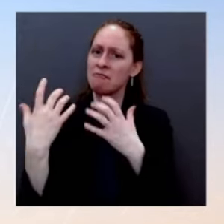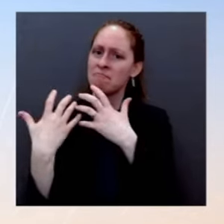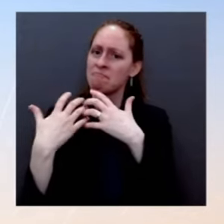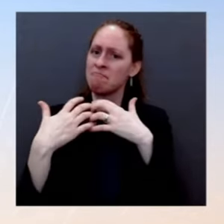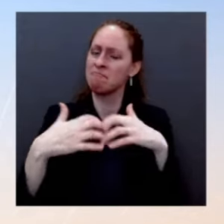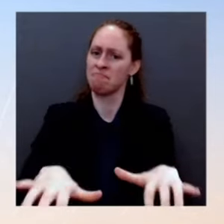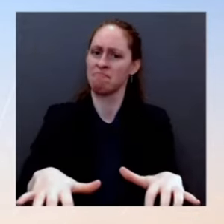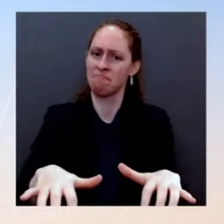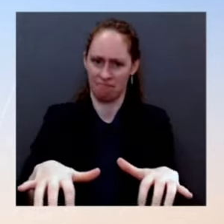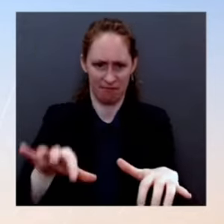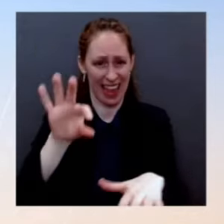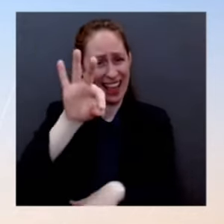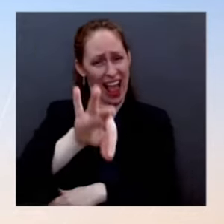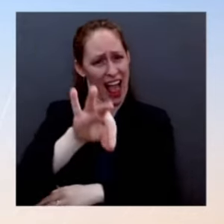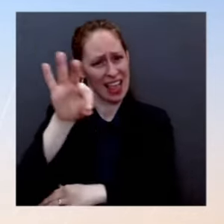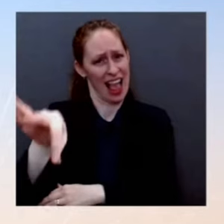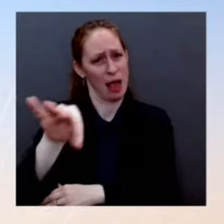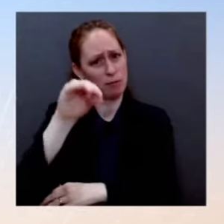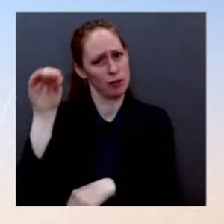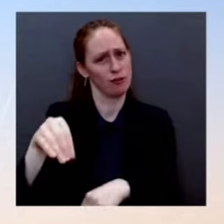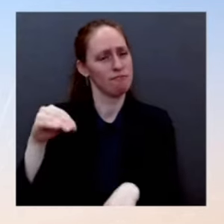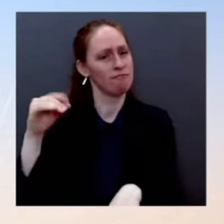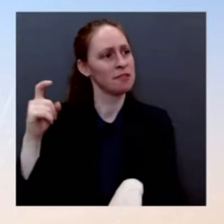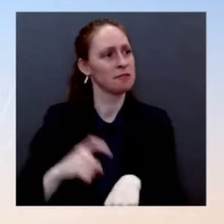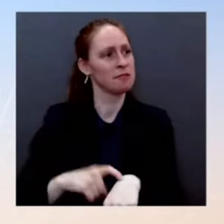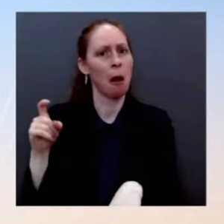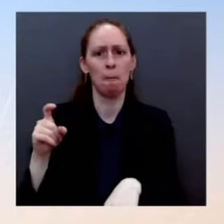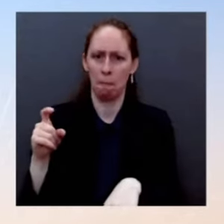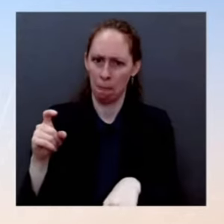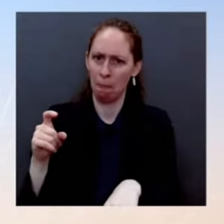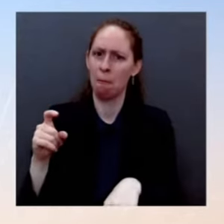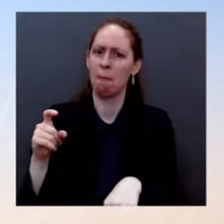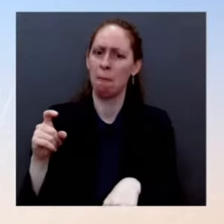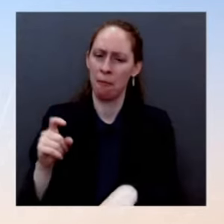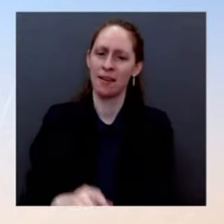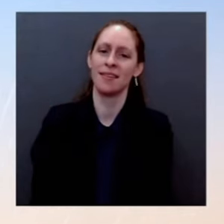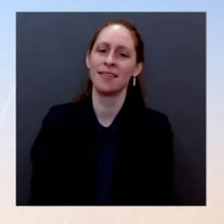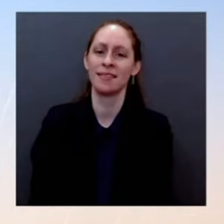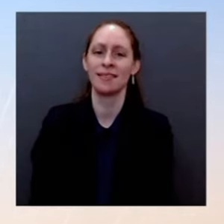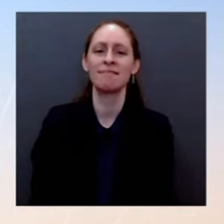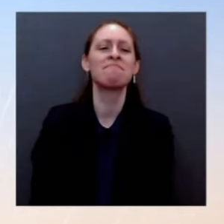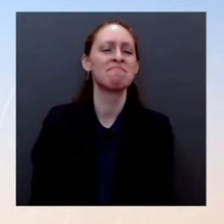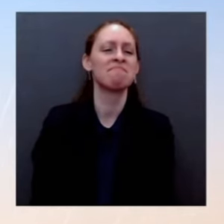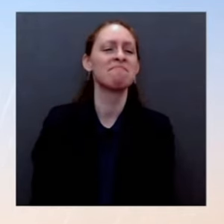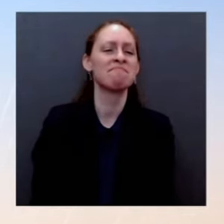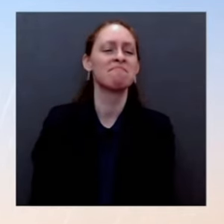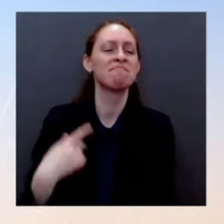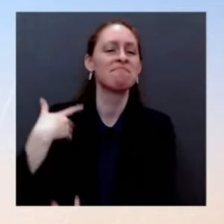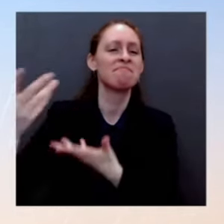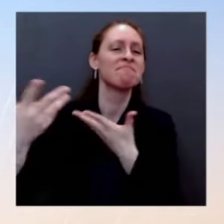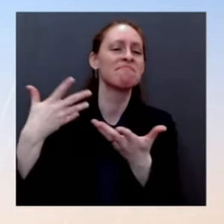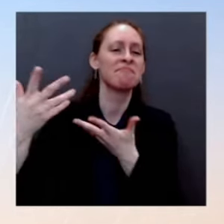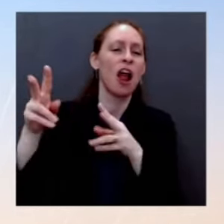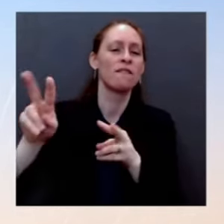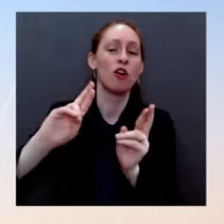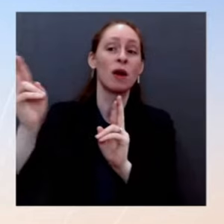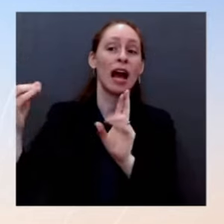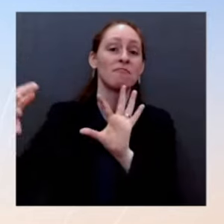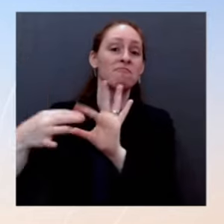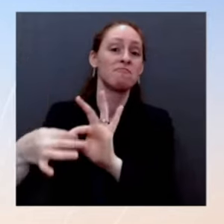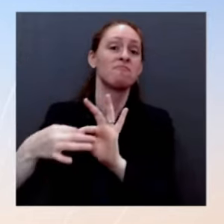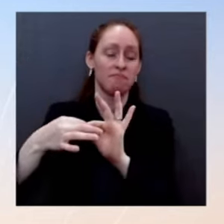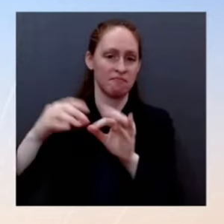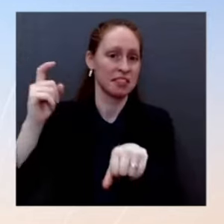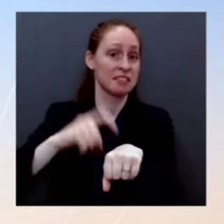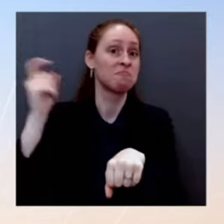And we're looking forward to working with them to get these tests out to the public. And I understand that the science says that vaccines prevent